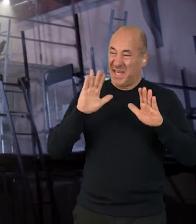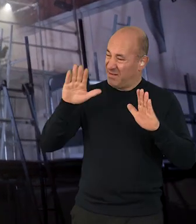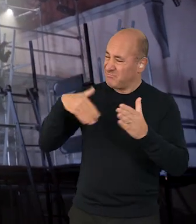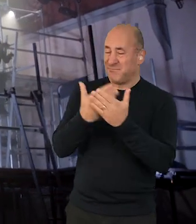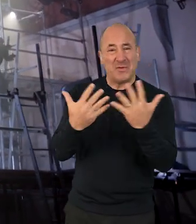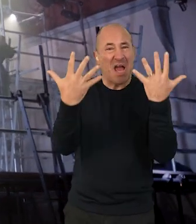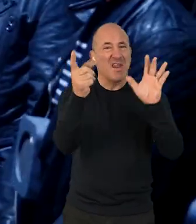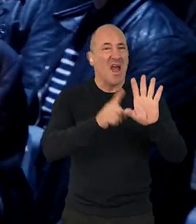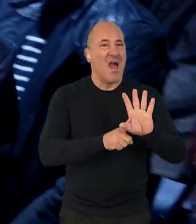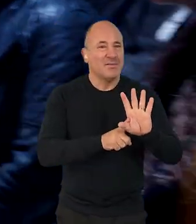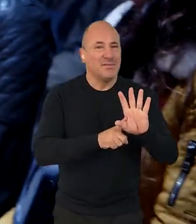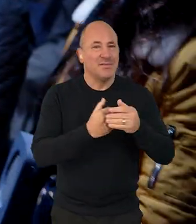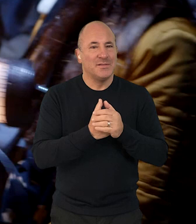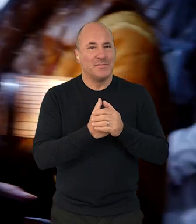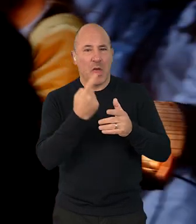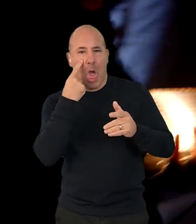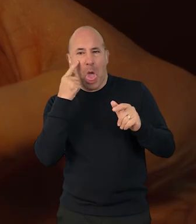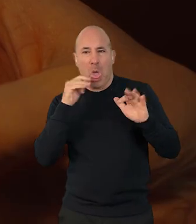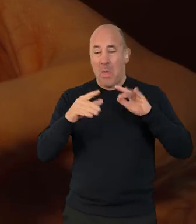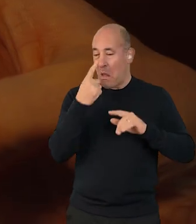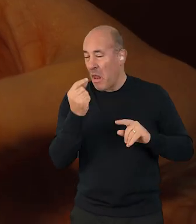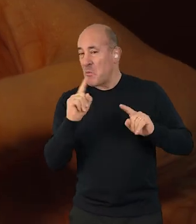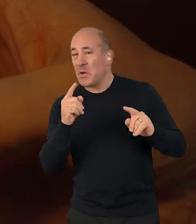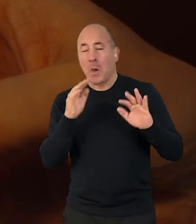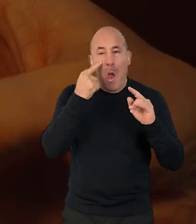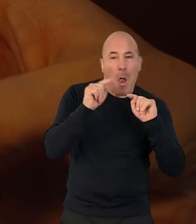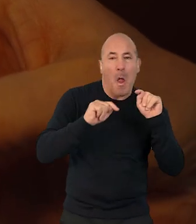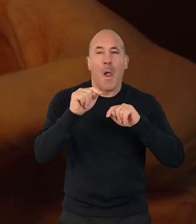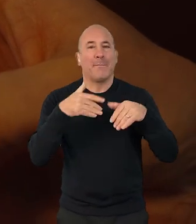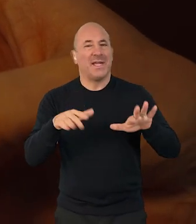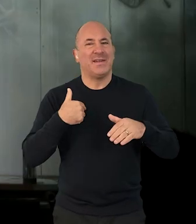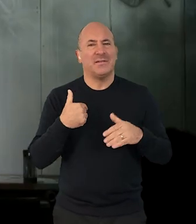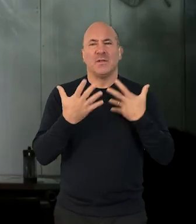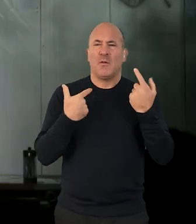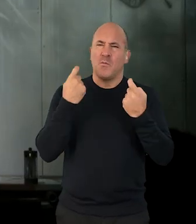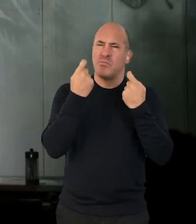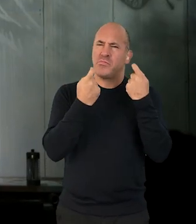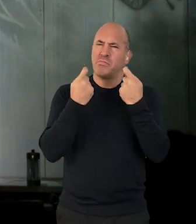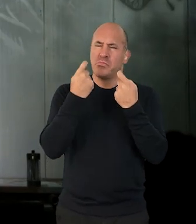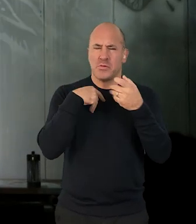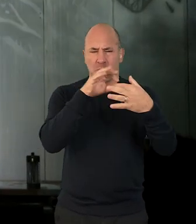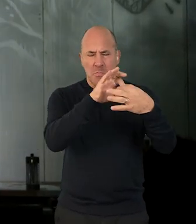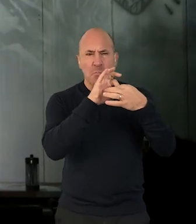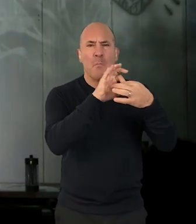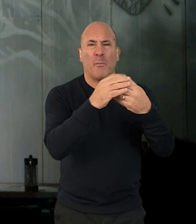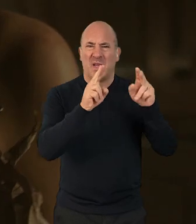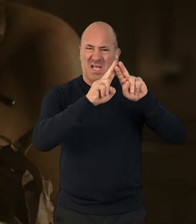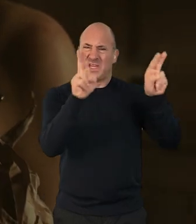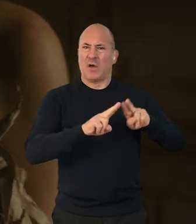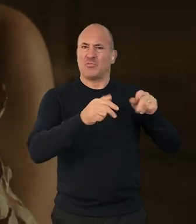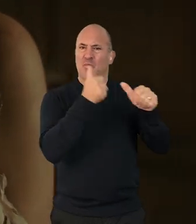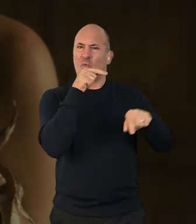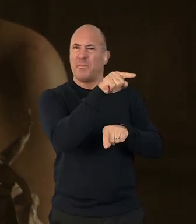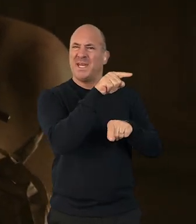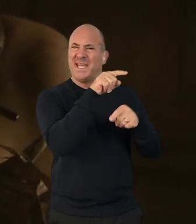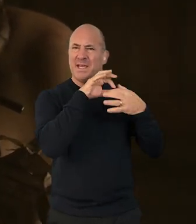around 10 years now, playing on the sort of periphery of what that could be. And we became really curious about how we might work with an